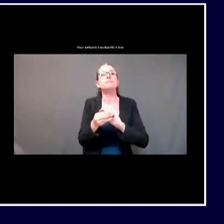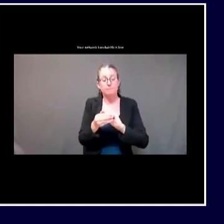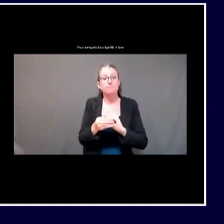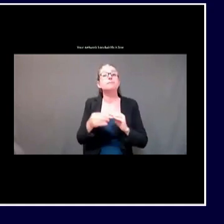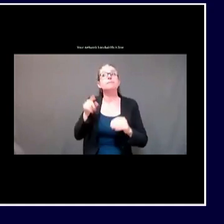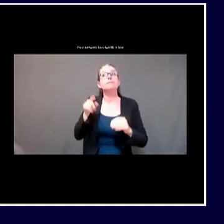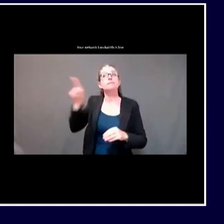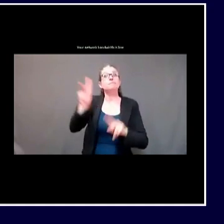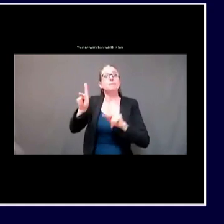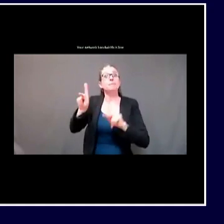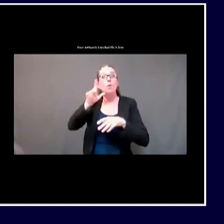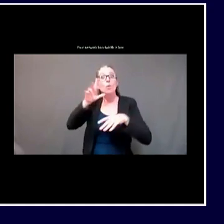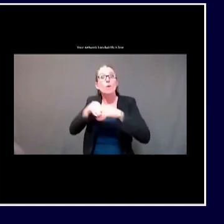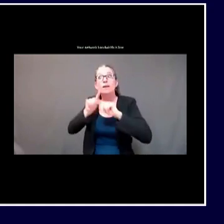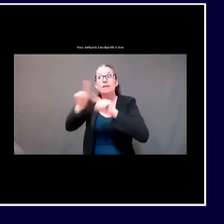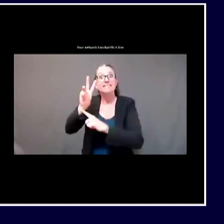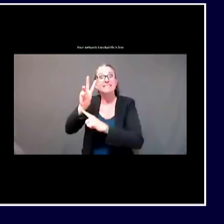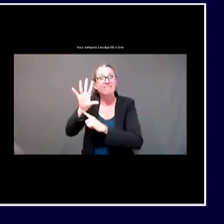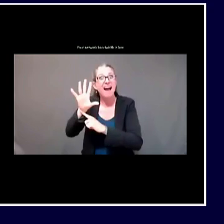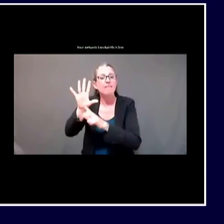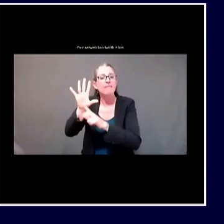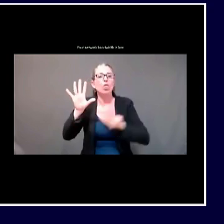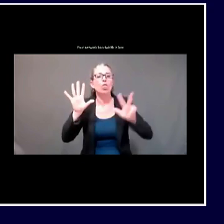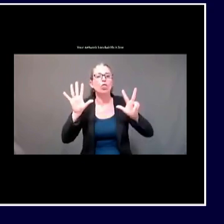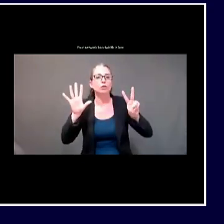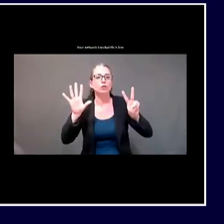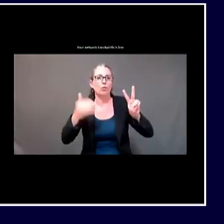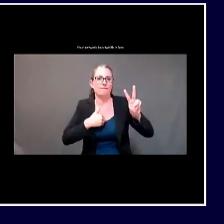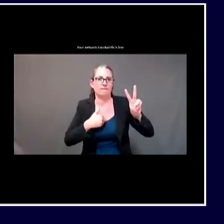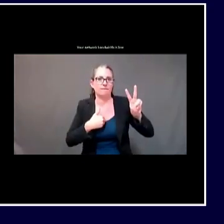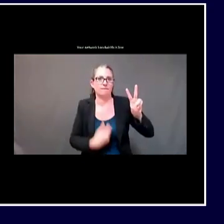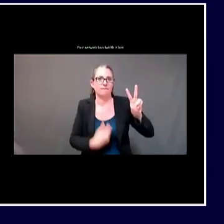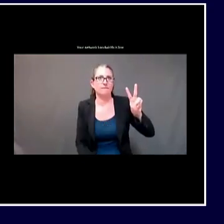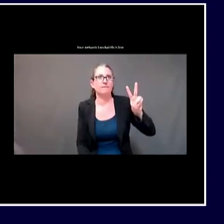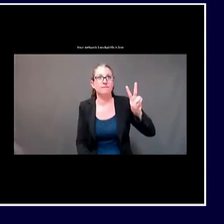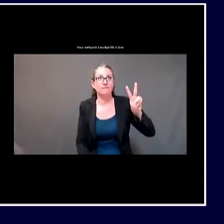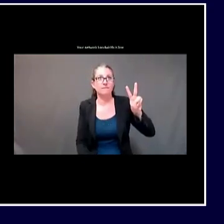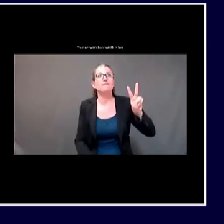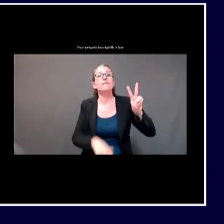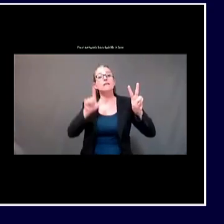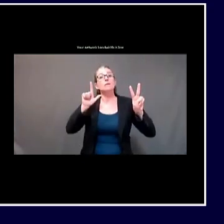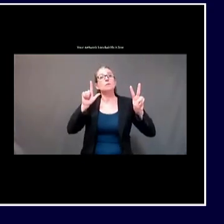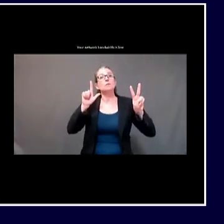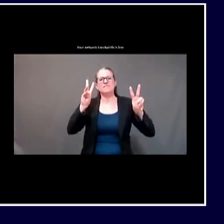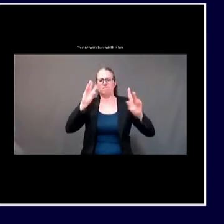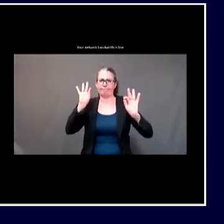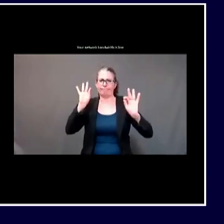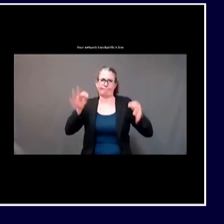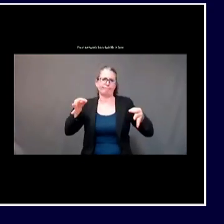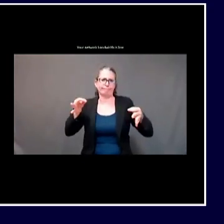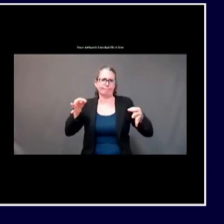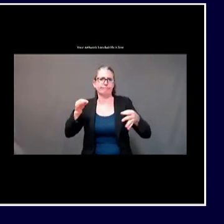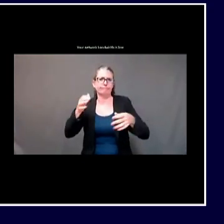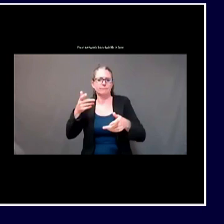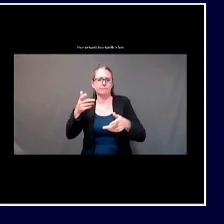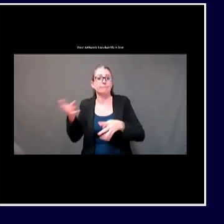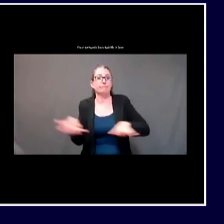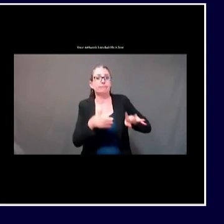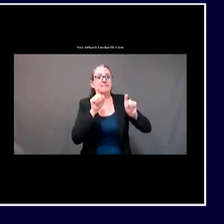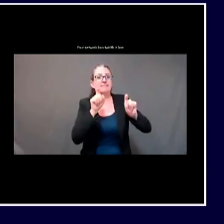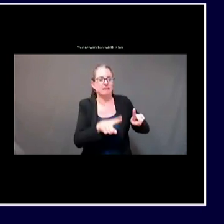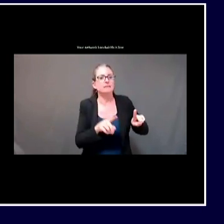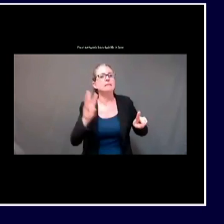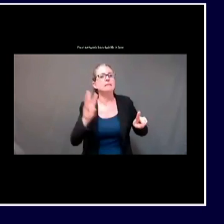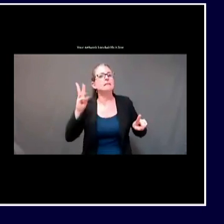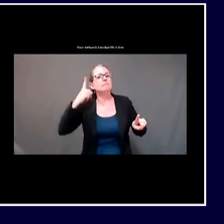26 are confirmed and six are probable cases. Our investigation is ongoing and I wanted